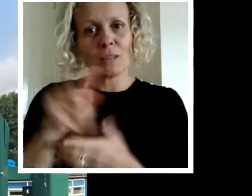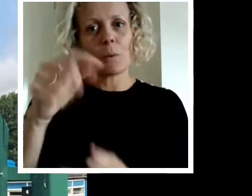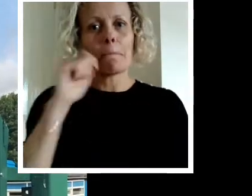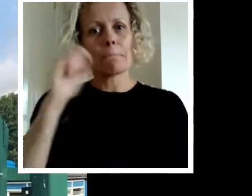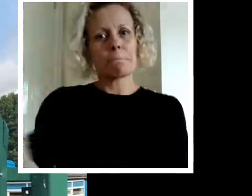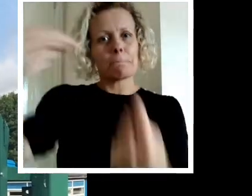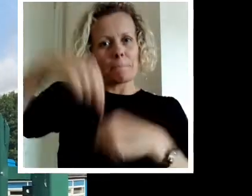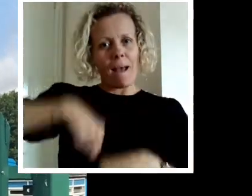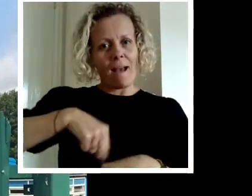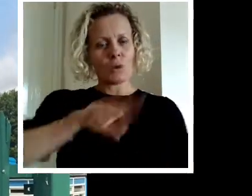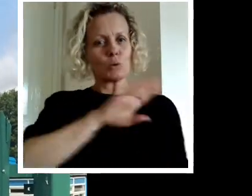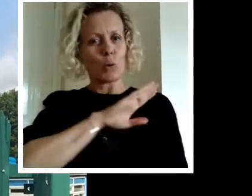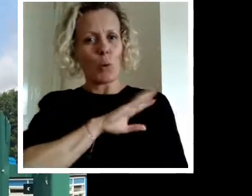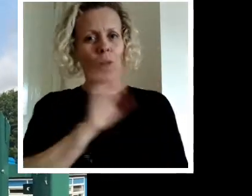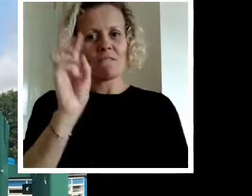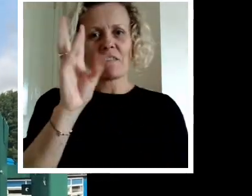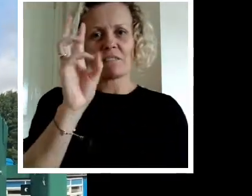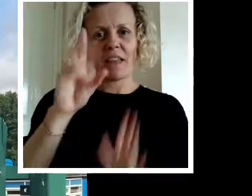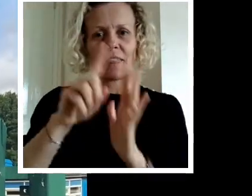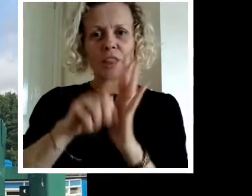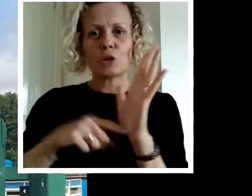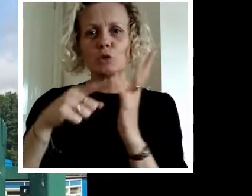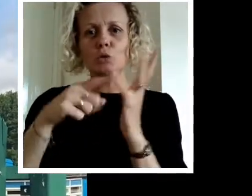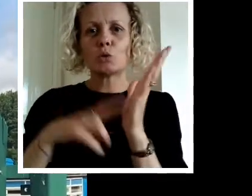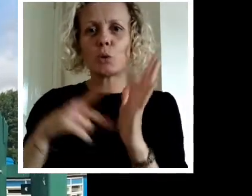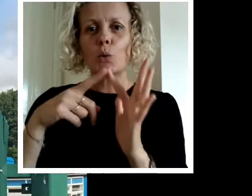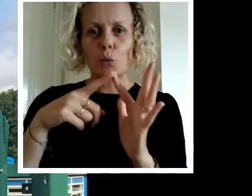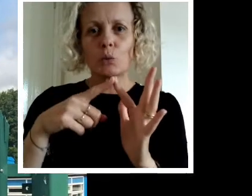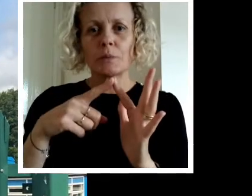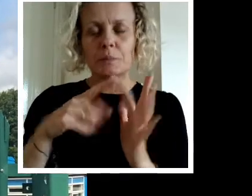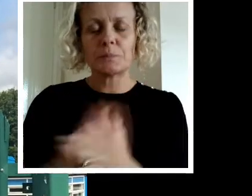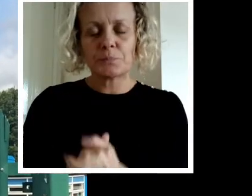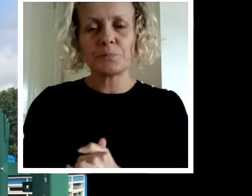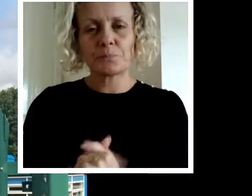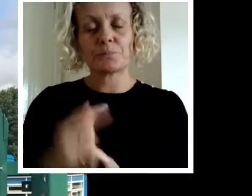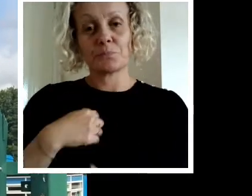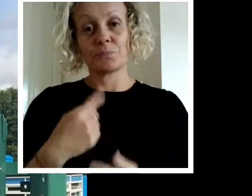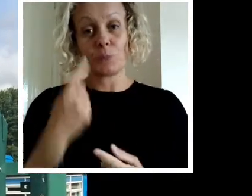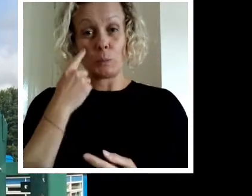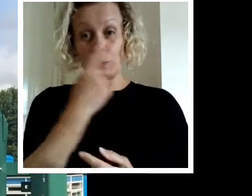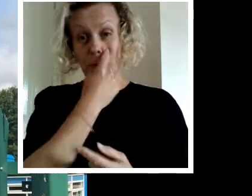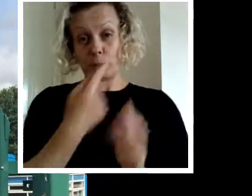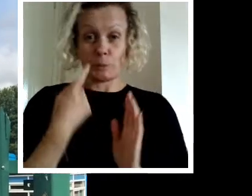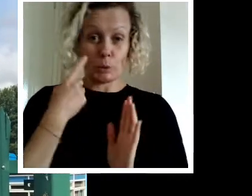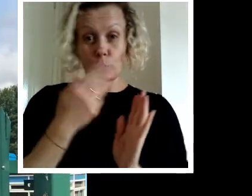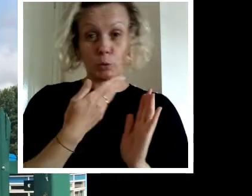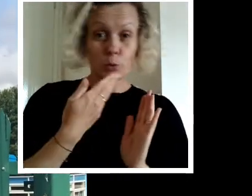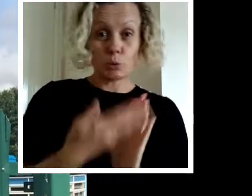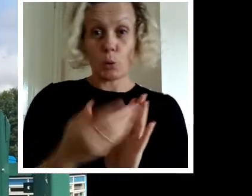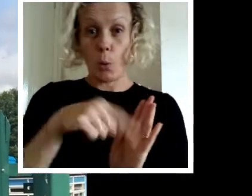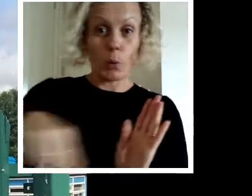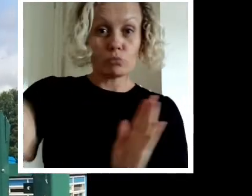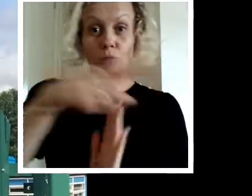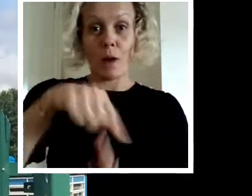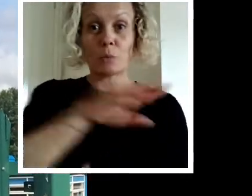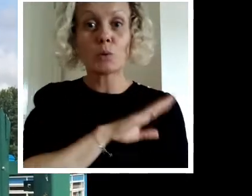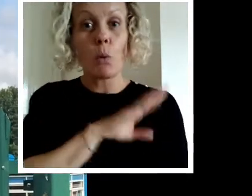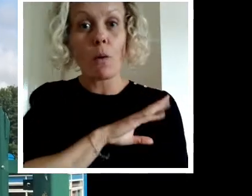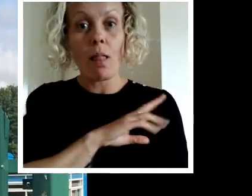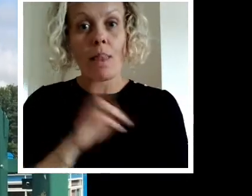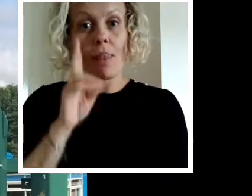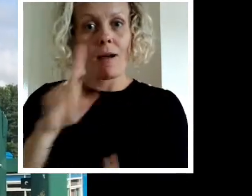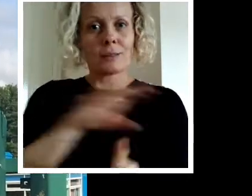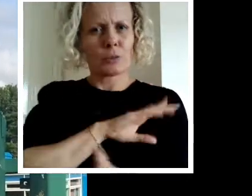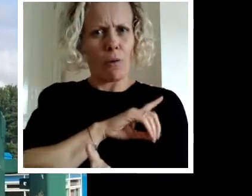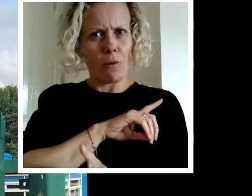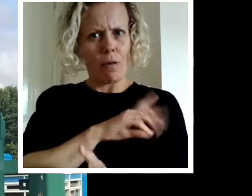year one class you'll be coming back to school on the 15th of June. So I'm going to show you round so you can see what the